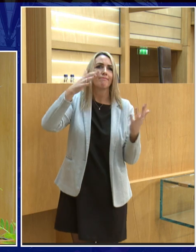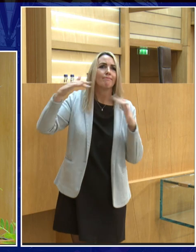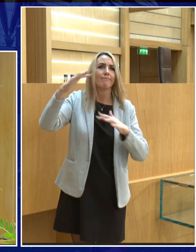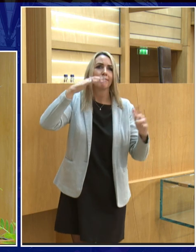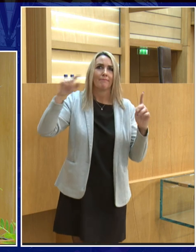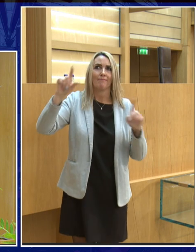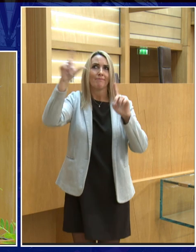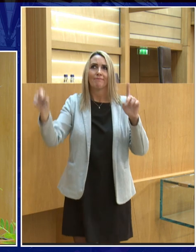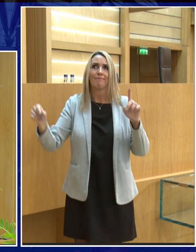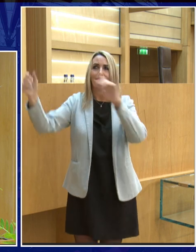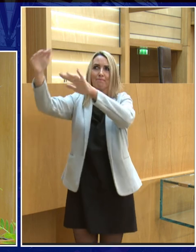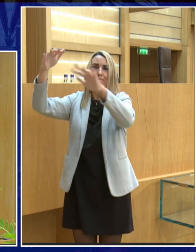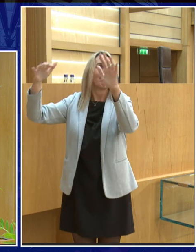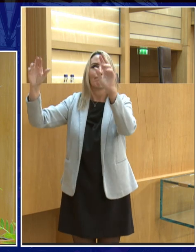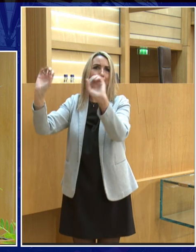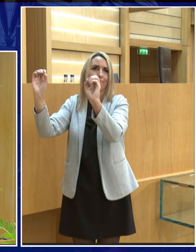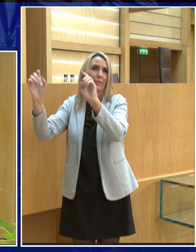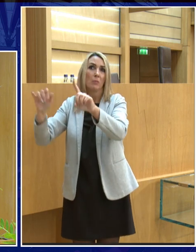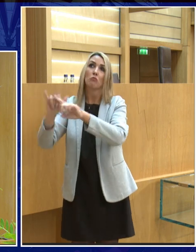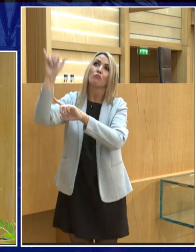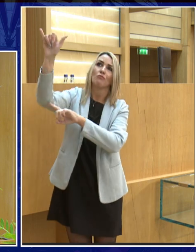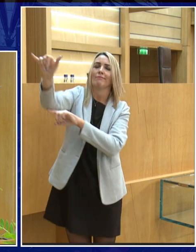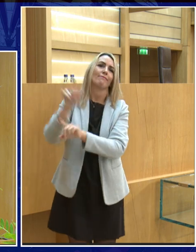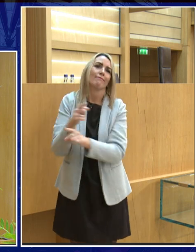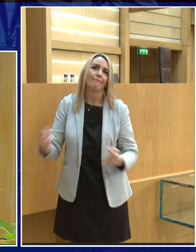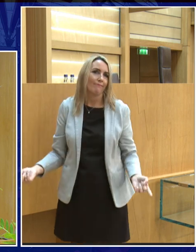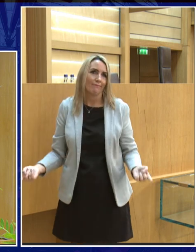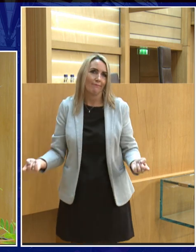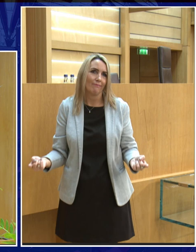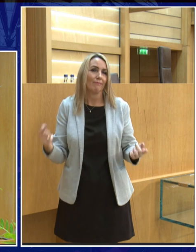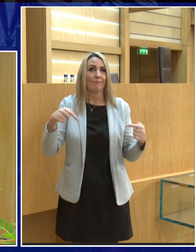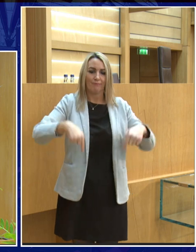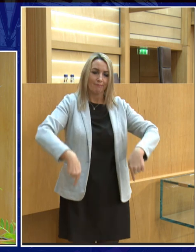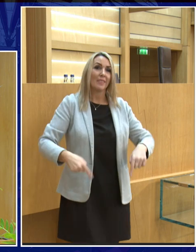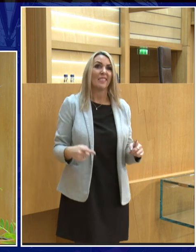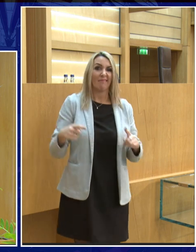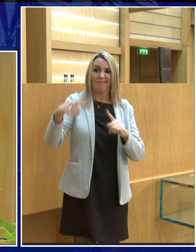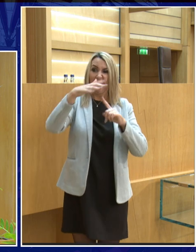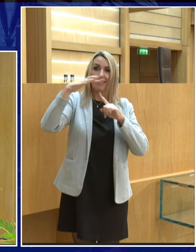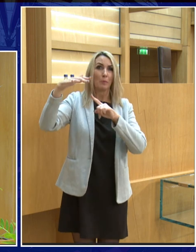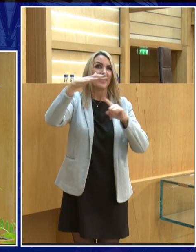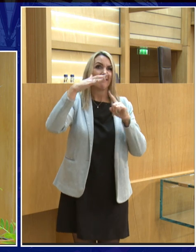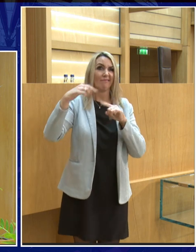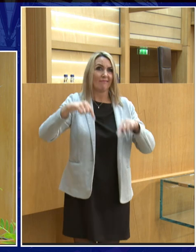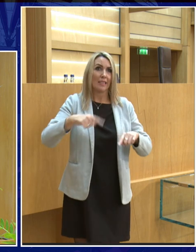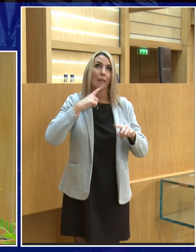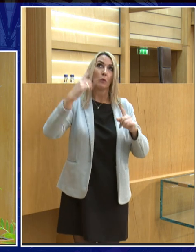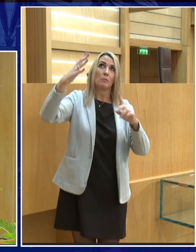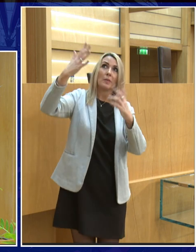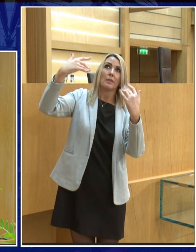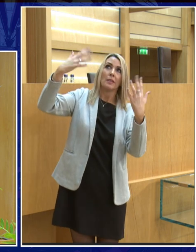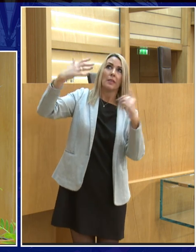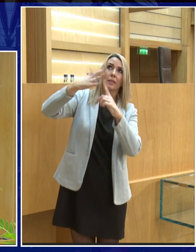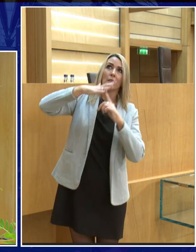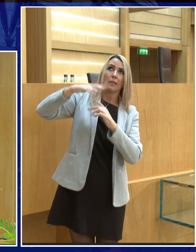because it has virtually no atmosphere at all we couldn't fly that way so because even helicopters and all those things they need the pressure